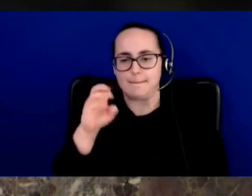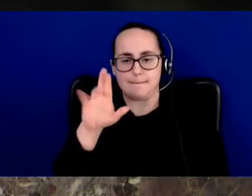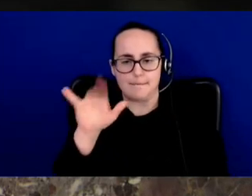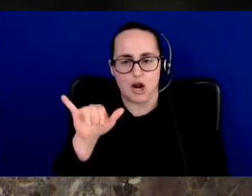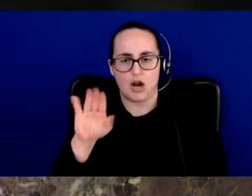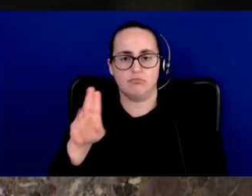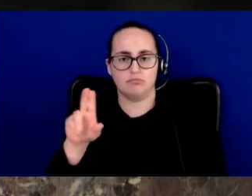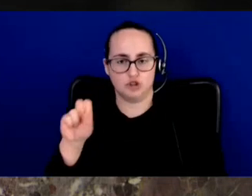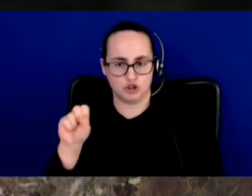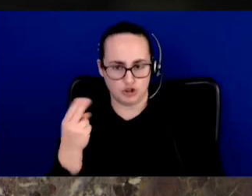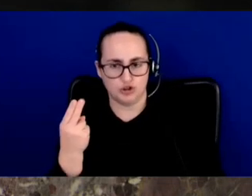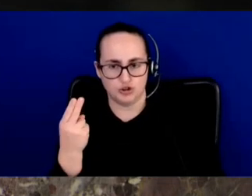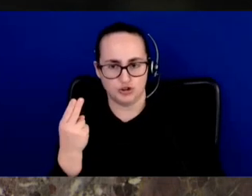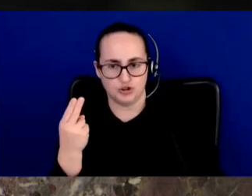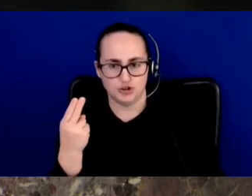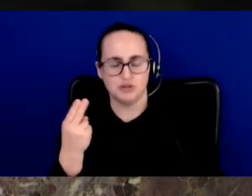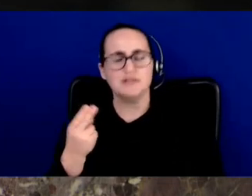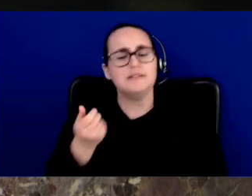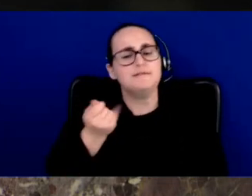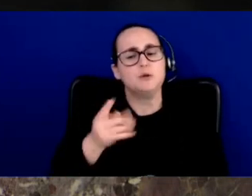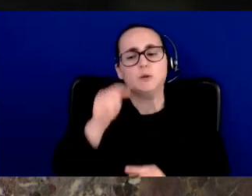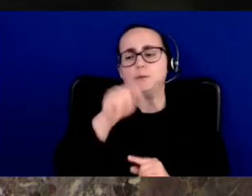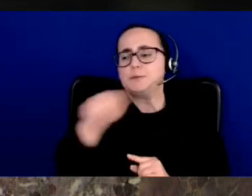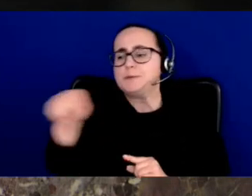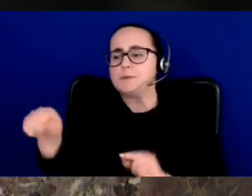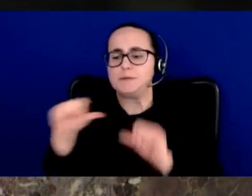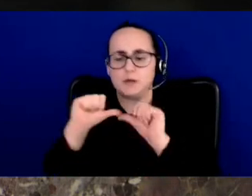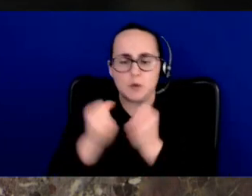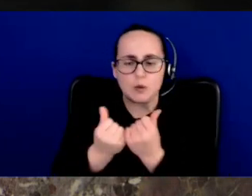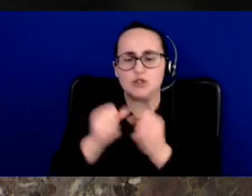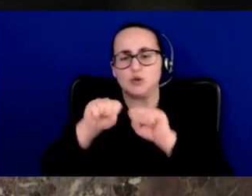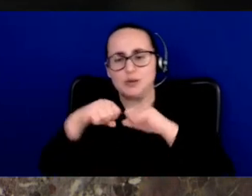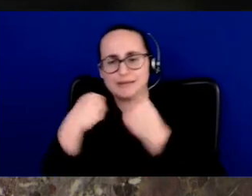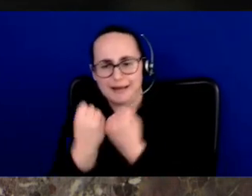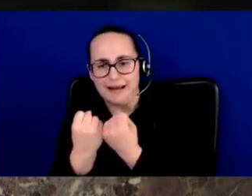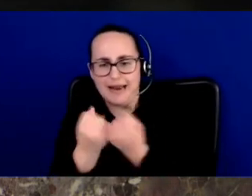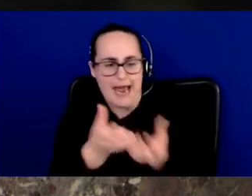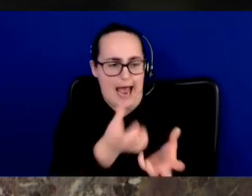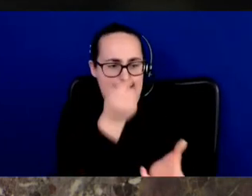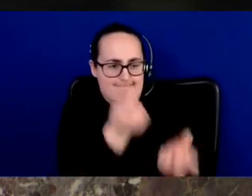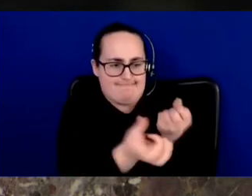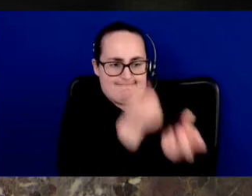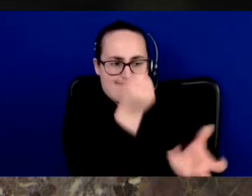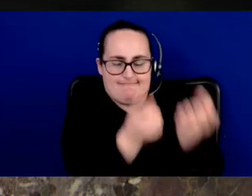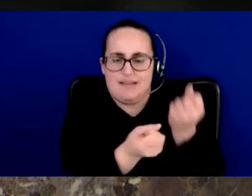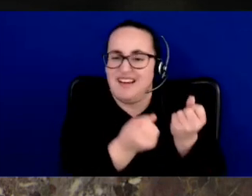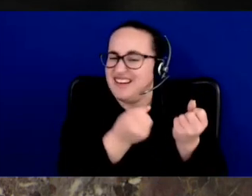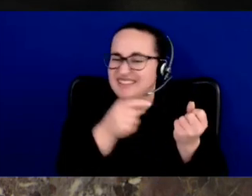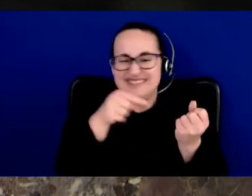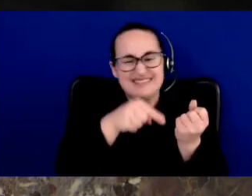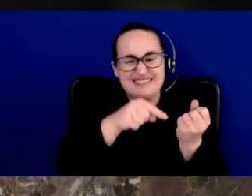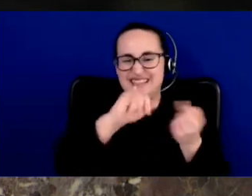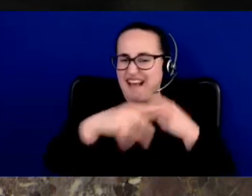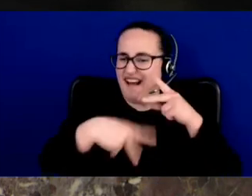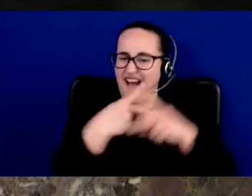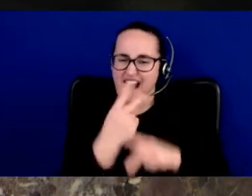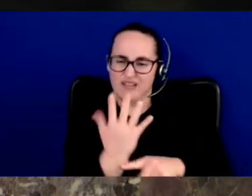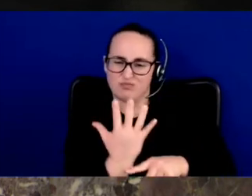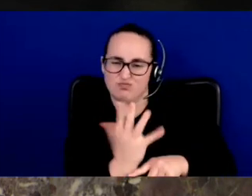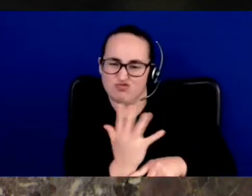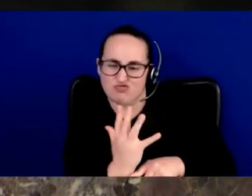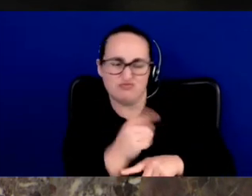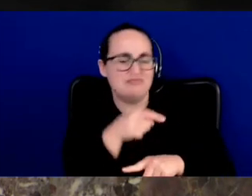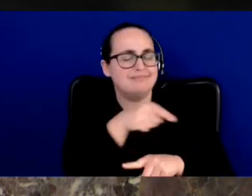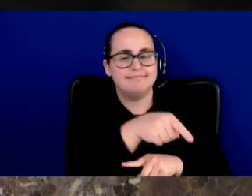Conservation Society. Although invasive, blackberries offer certain benefits to our community and local environment. As a food